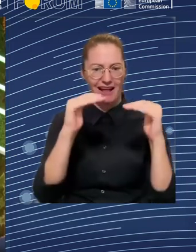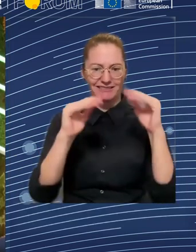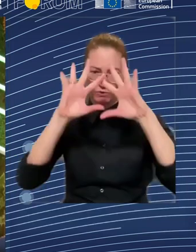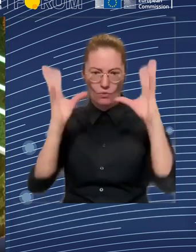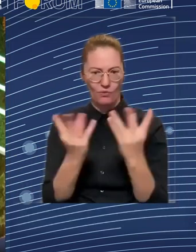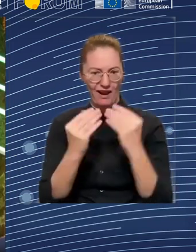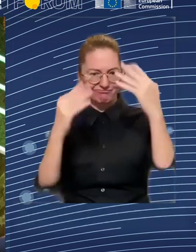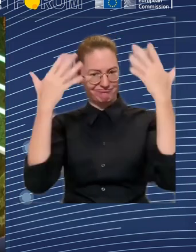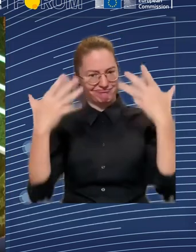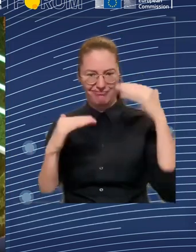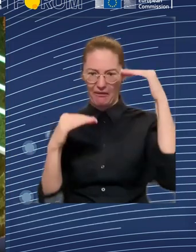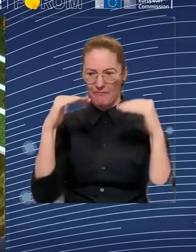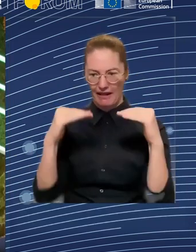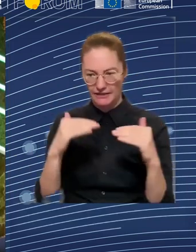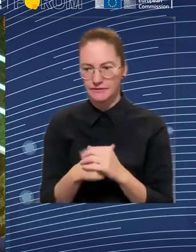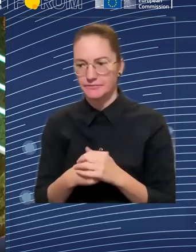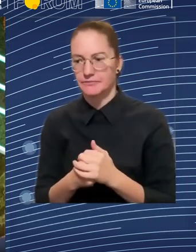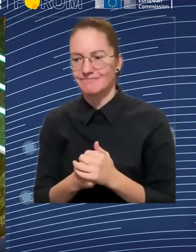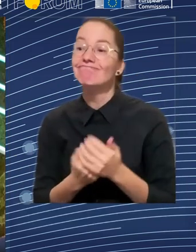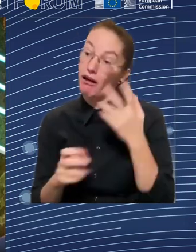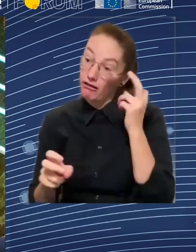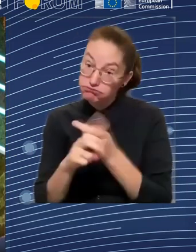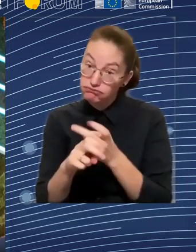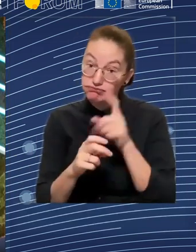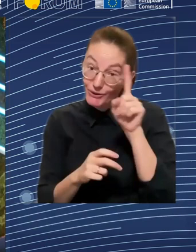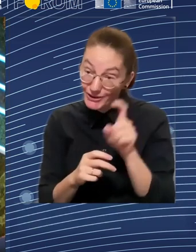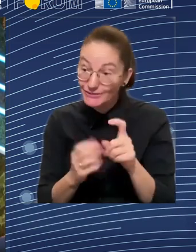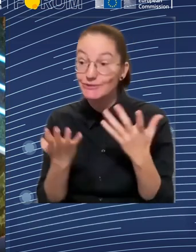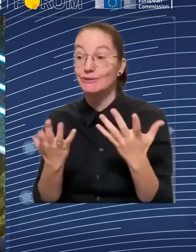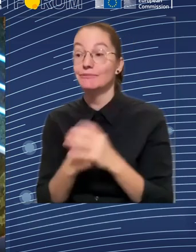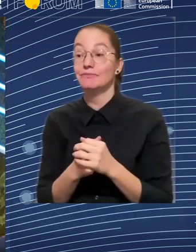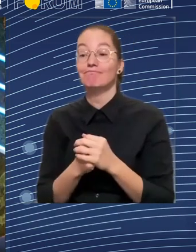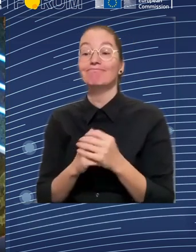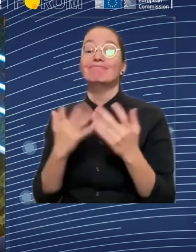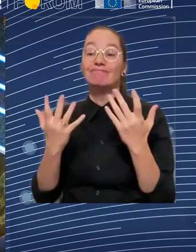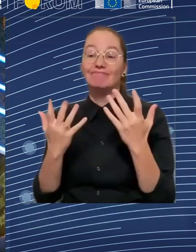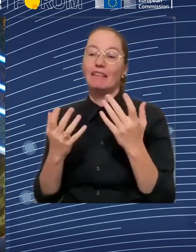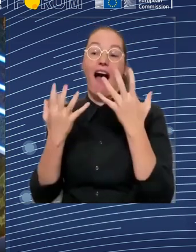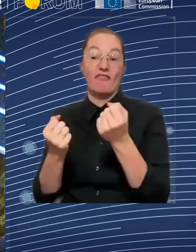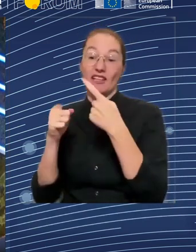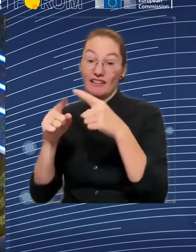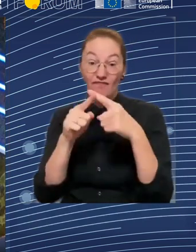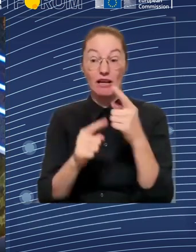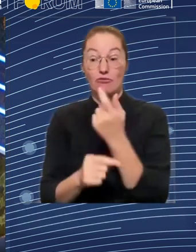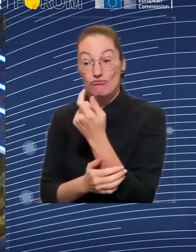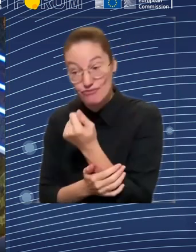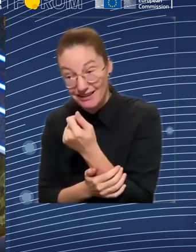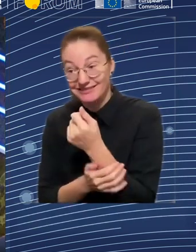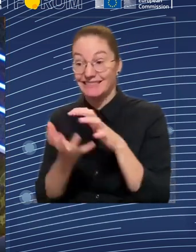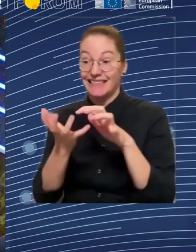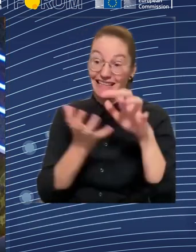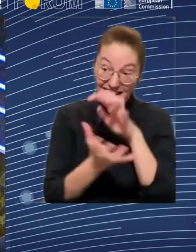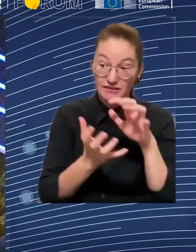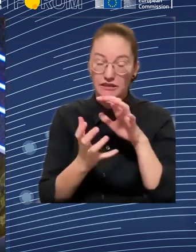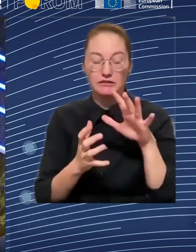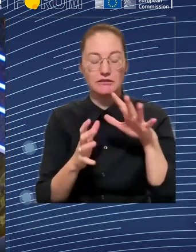So that's nothing new. But the issue is that it gradually comes and finally we see that and we see those figures of, you know,